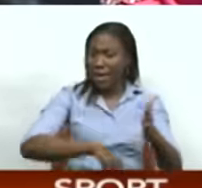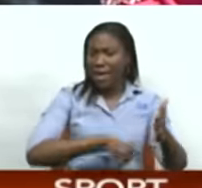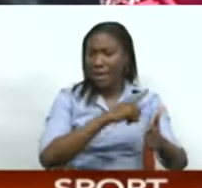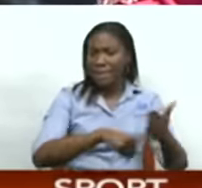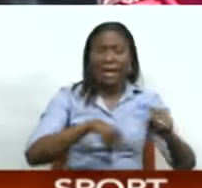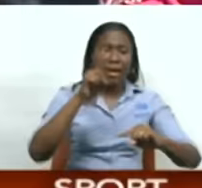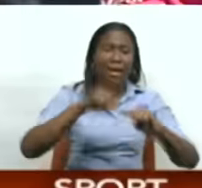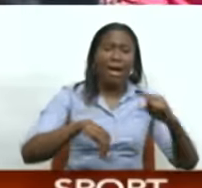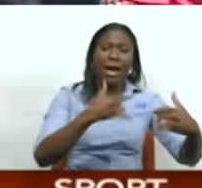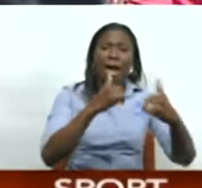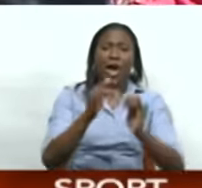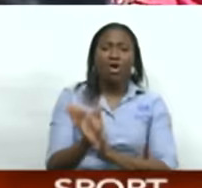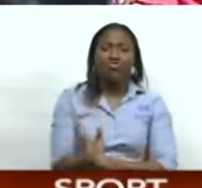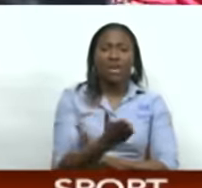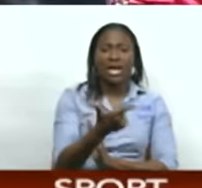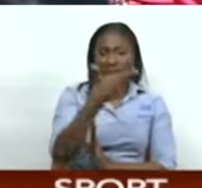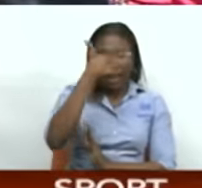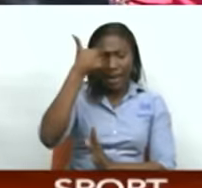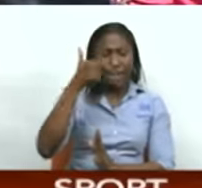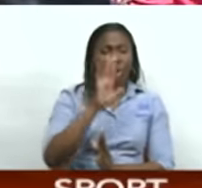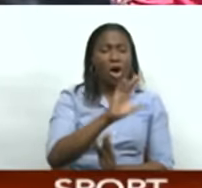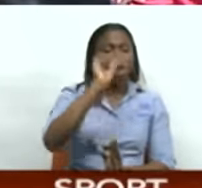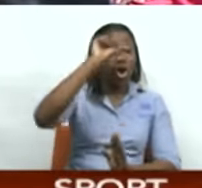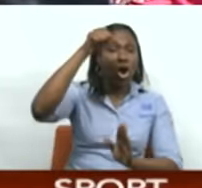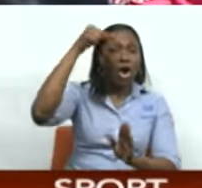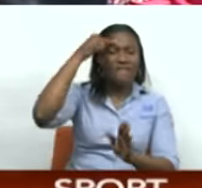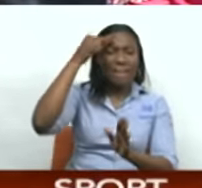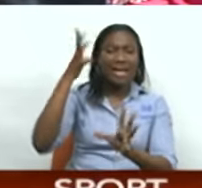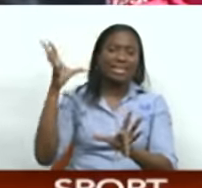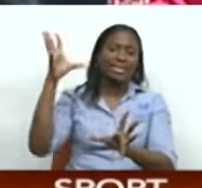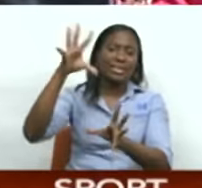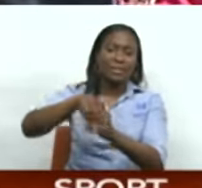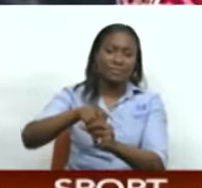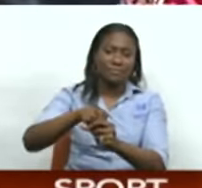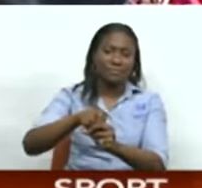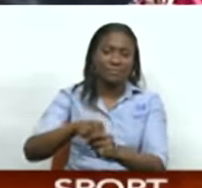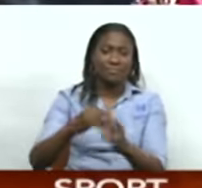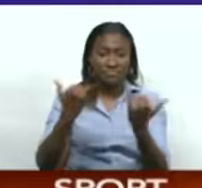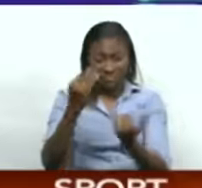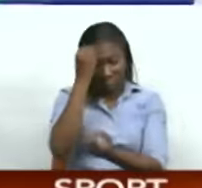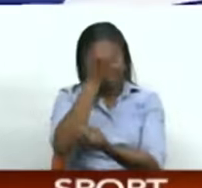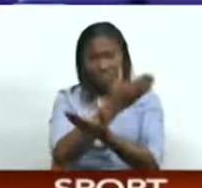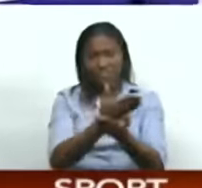ICC due to government interference. This news tops our international roundup.